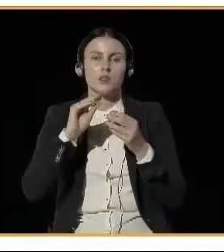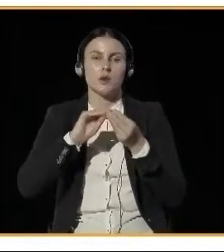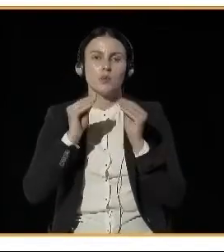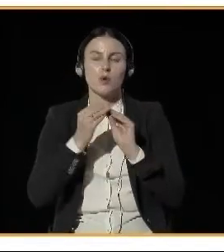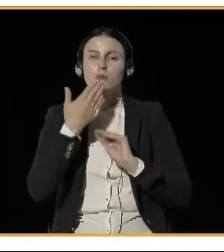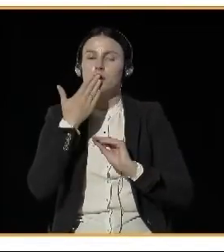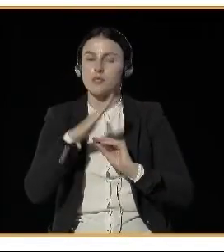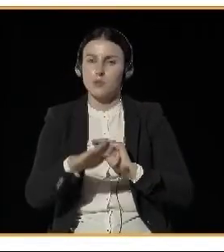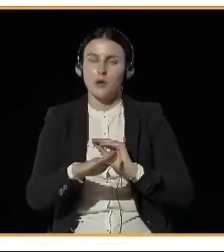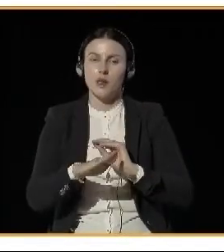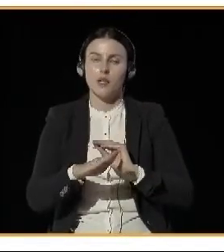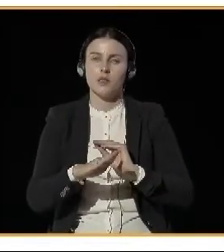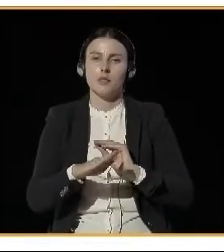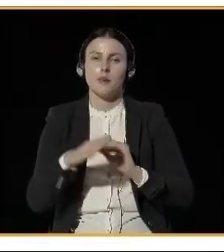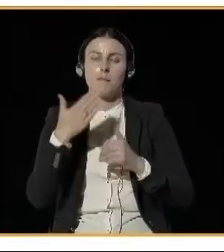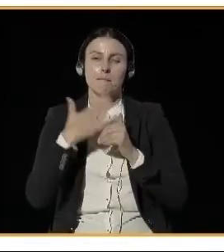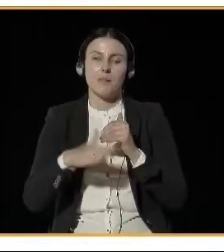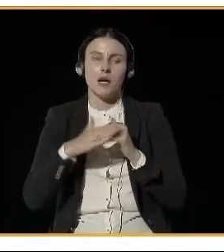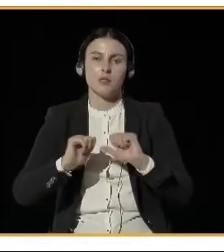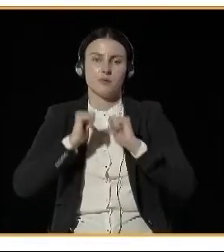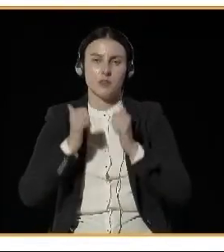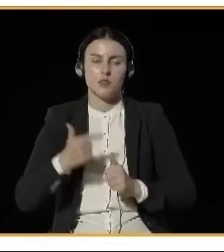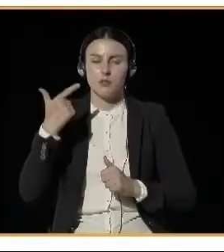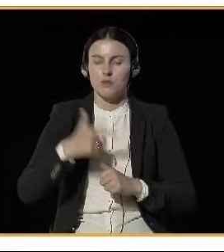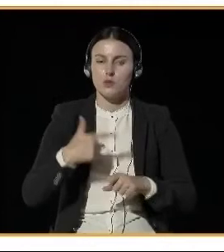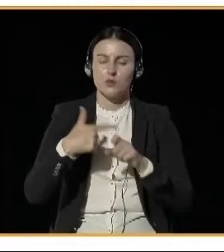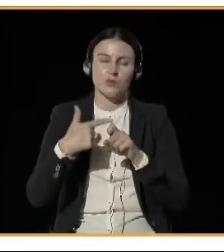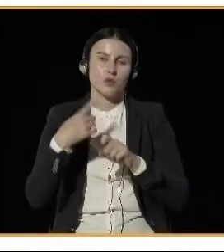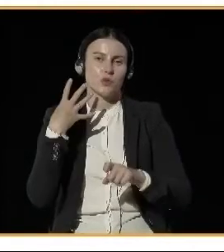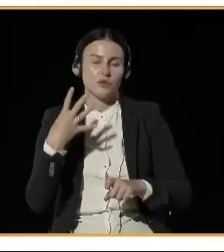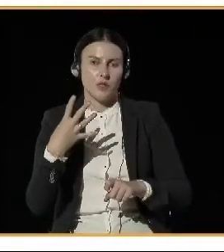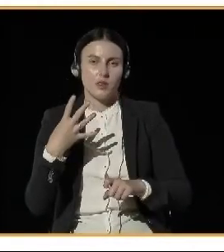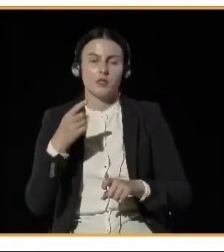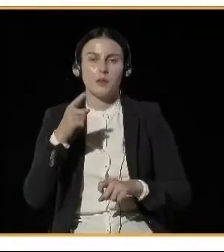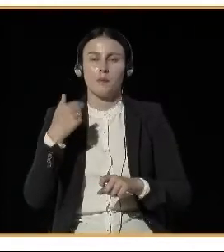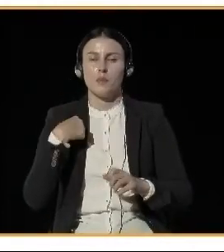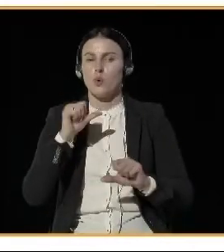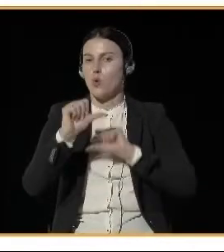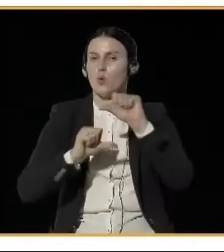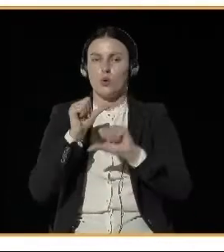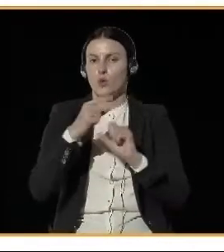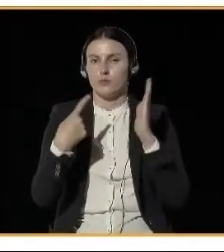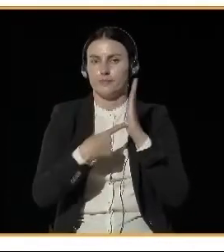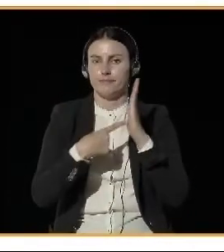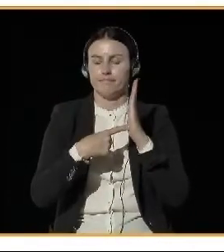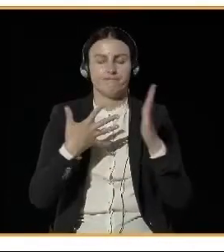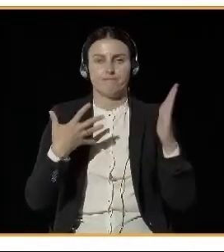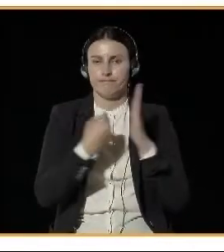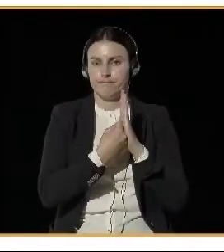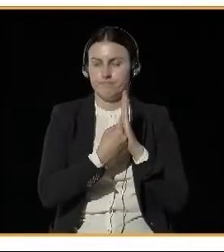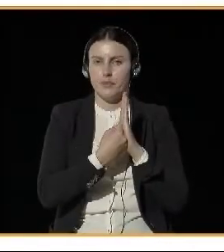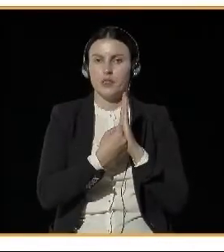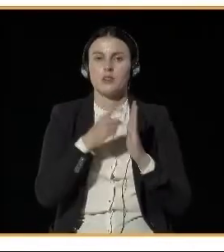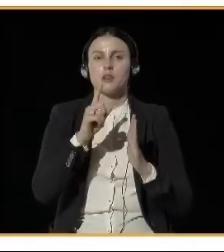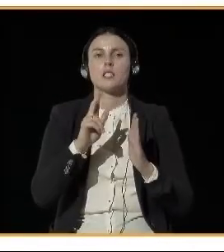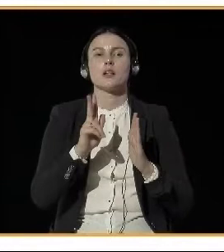is the deadline for a ban on most domestic solid fuel combustion within the city boundaries.